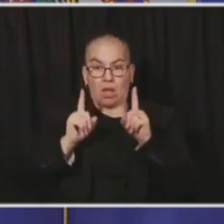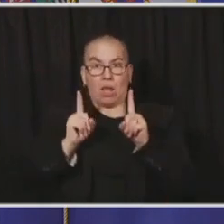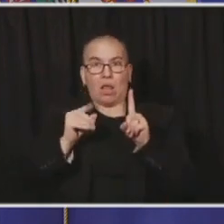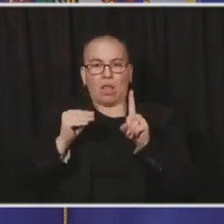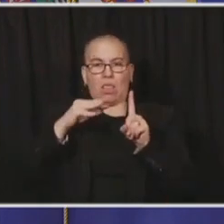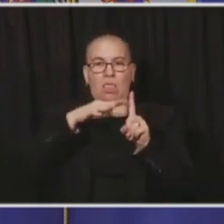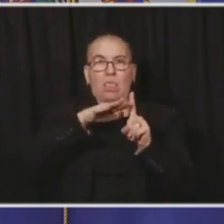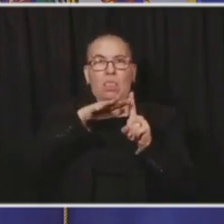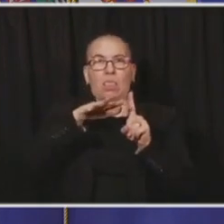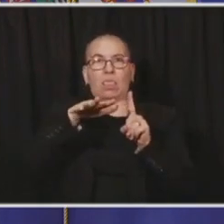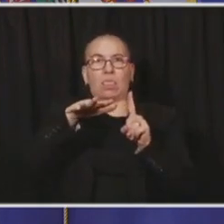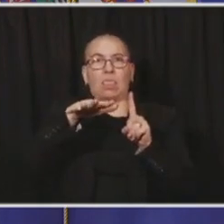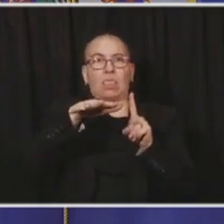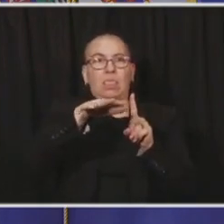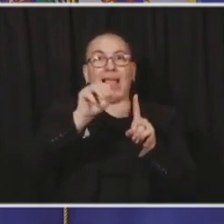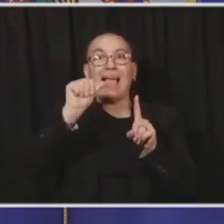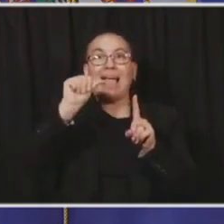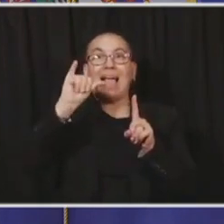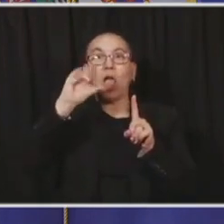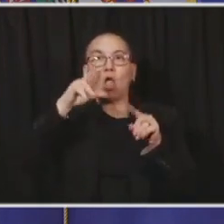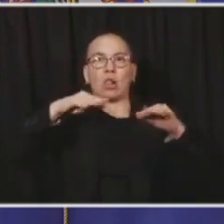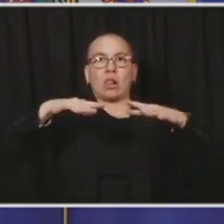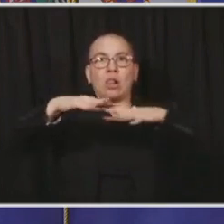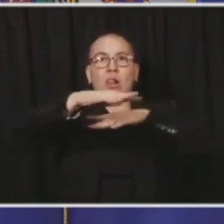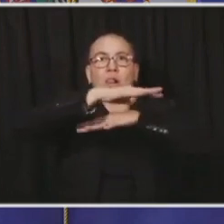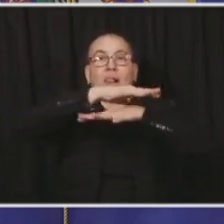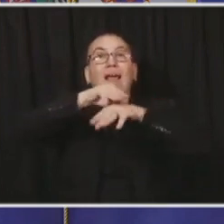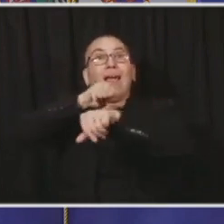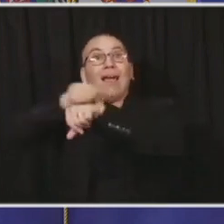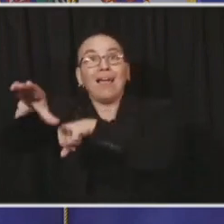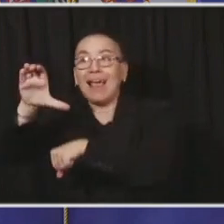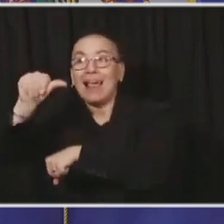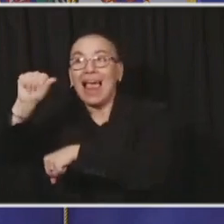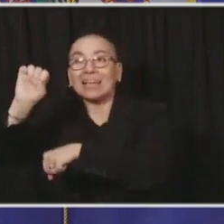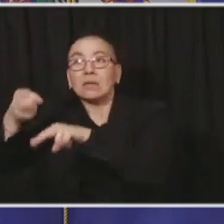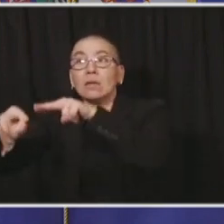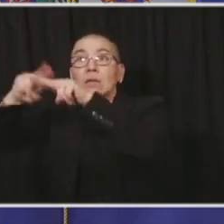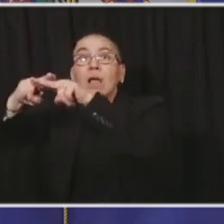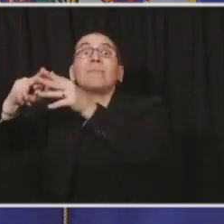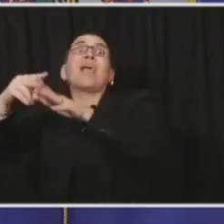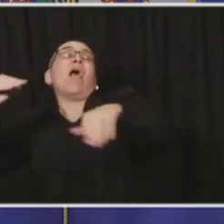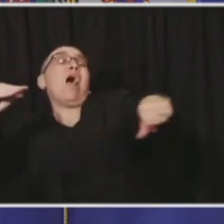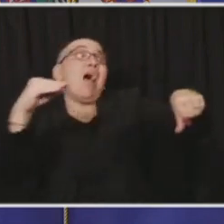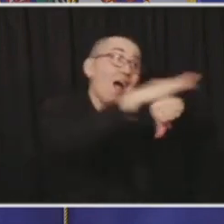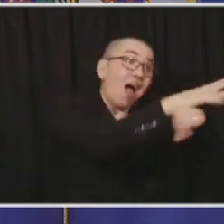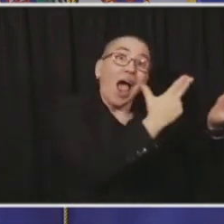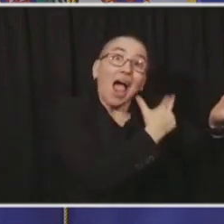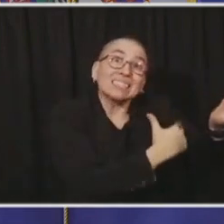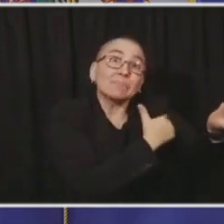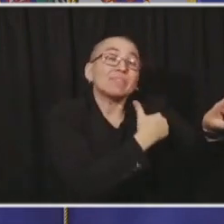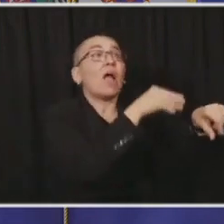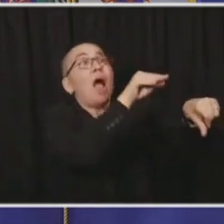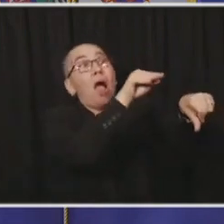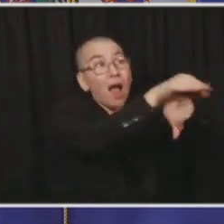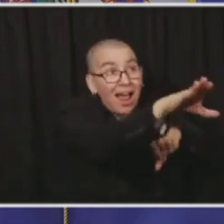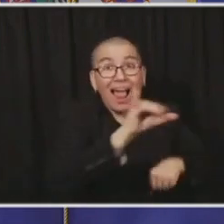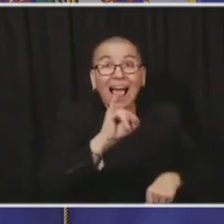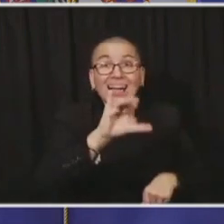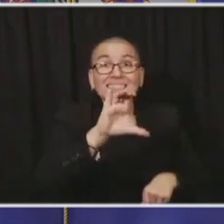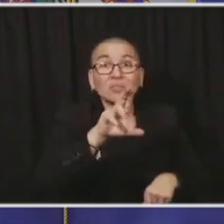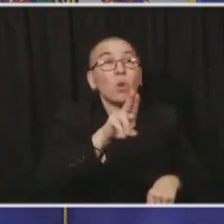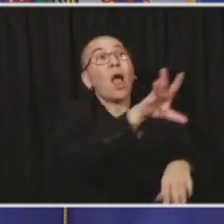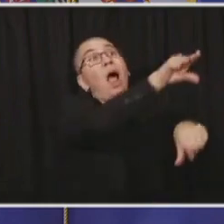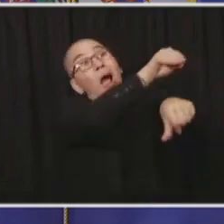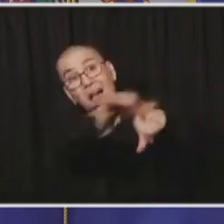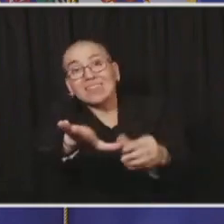hospitalizations, and deaths. And so what we're doing is, and I want to congratulate the folks in the, in the fitness industry. You have figured out smart